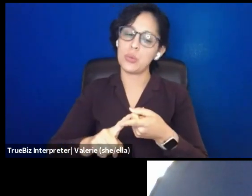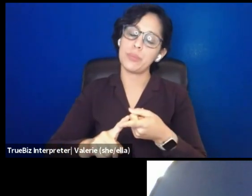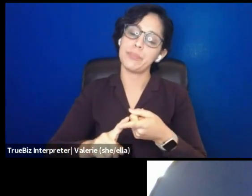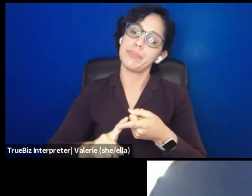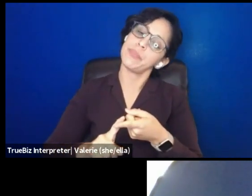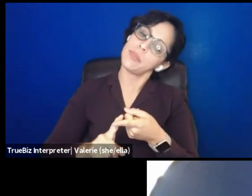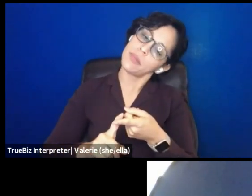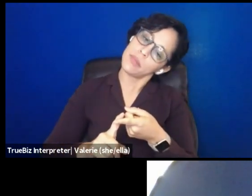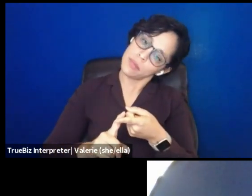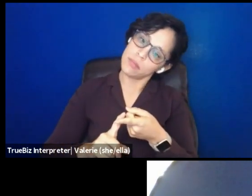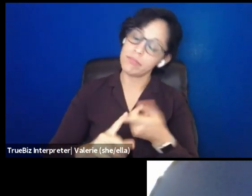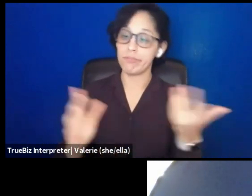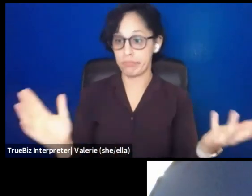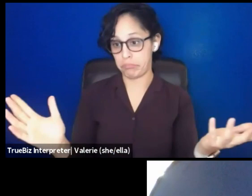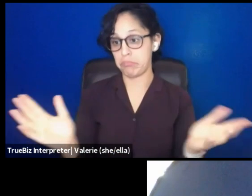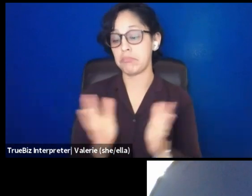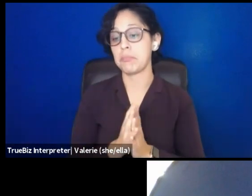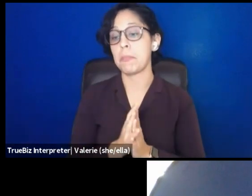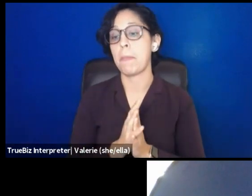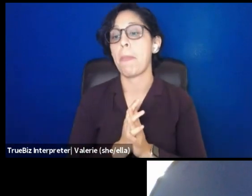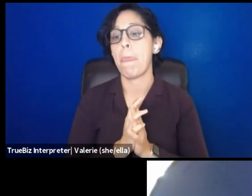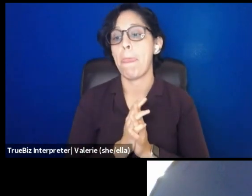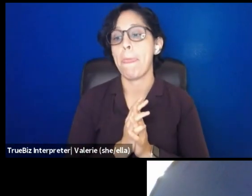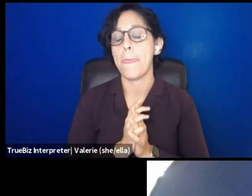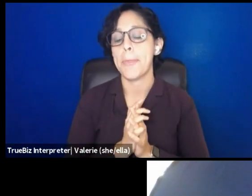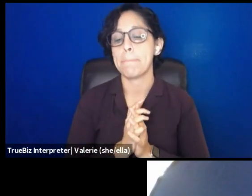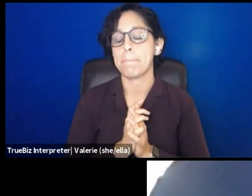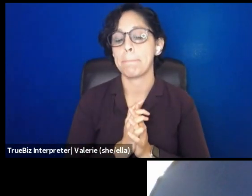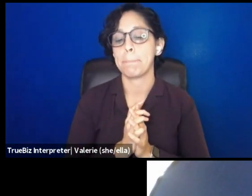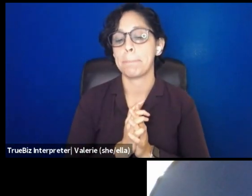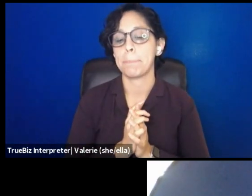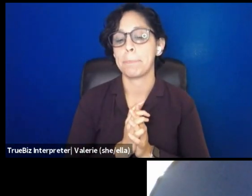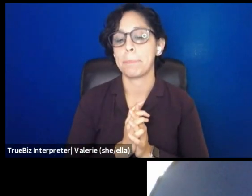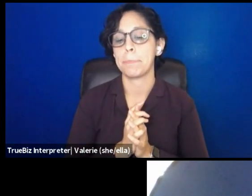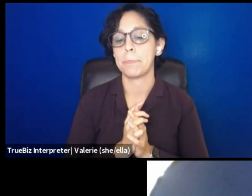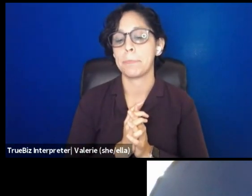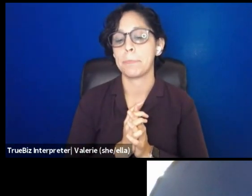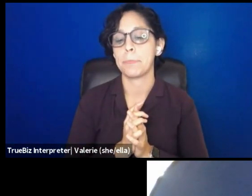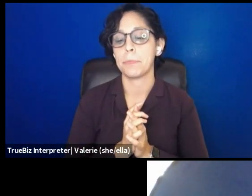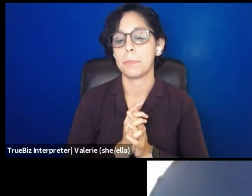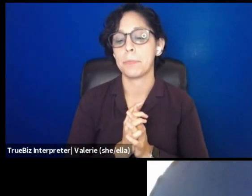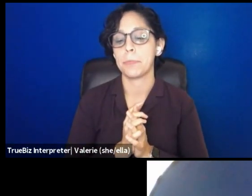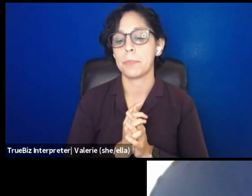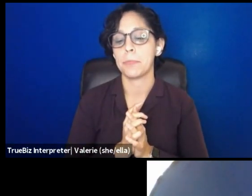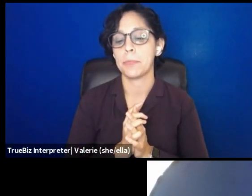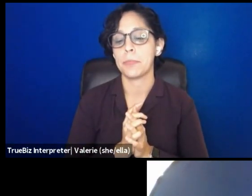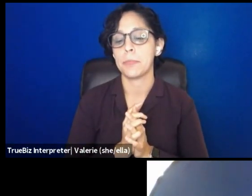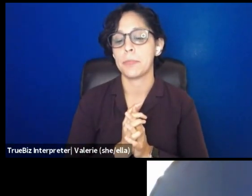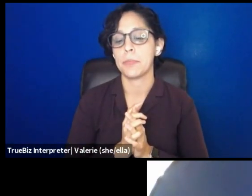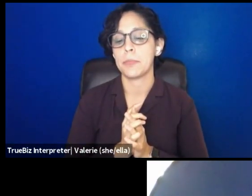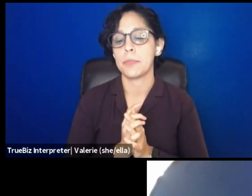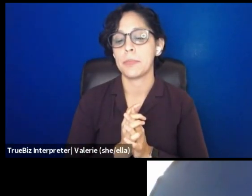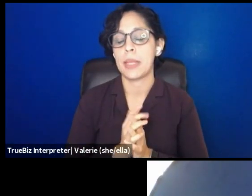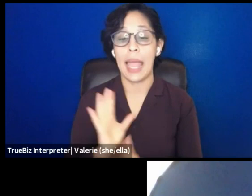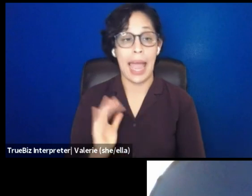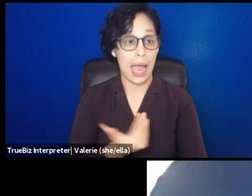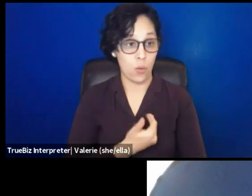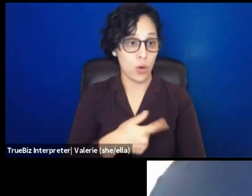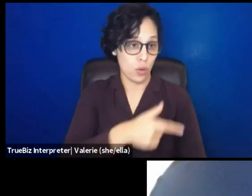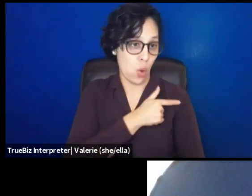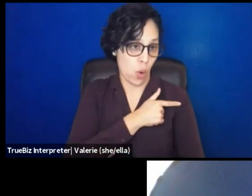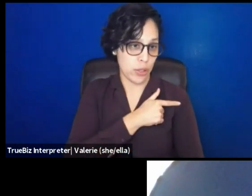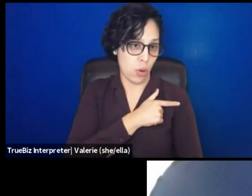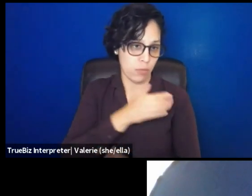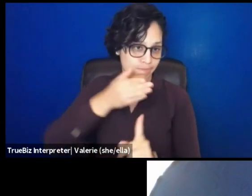everyone's going to every, all of our loyal subscribers, we don't have subscribers, but in the colloquial sense of the word, all of our loyal, our